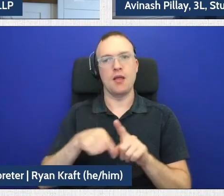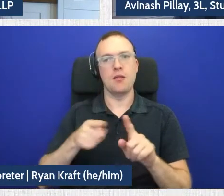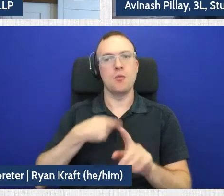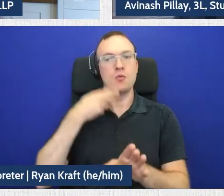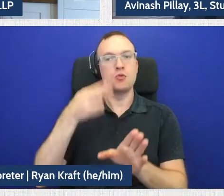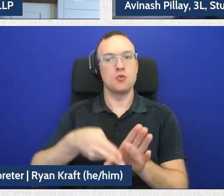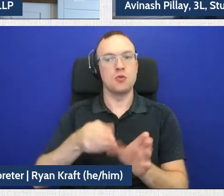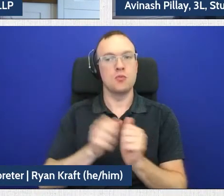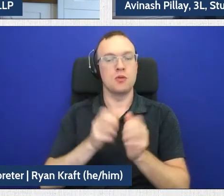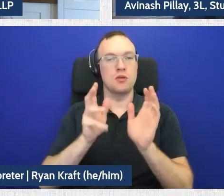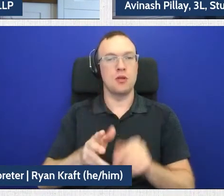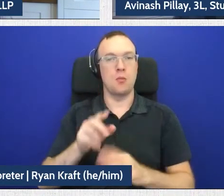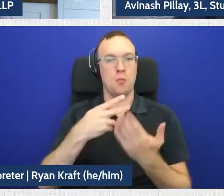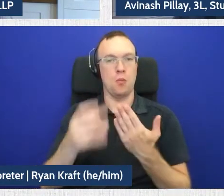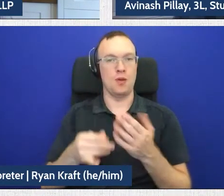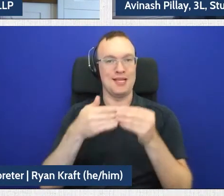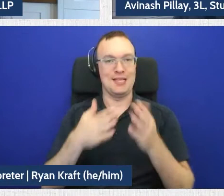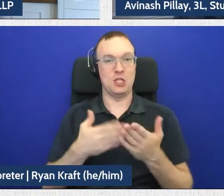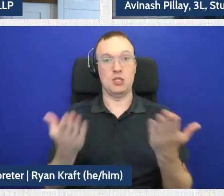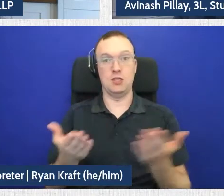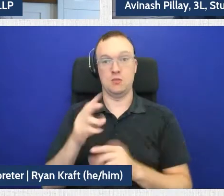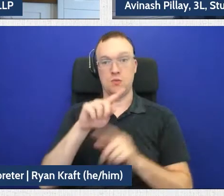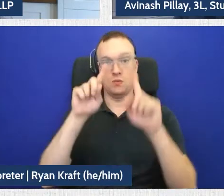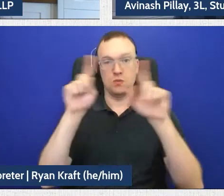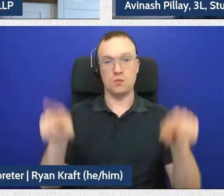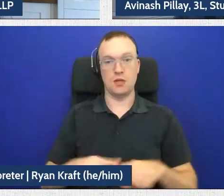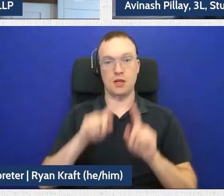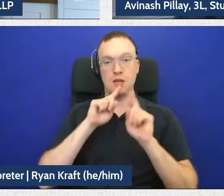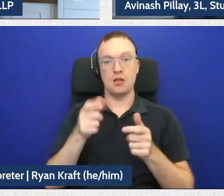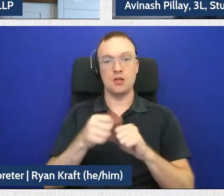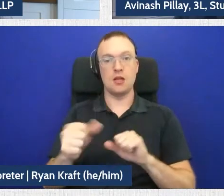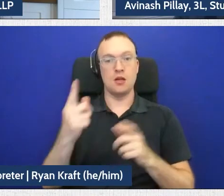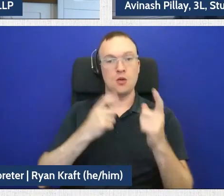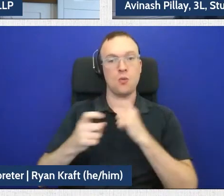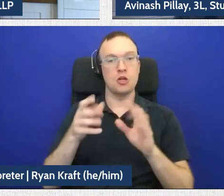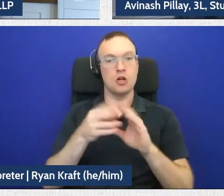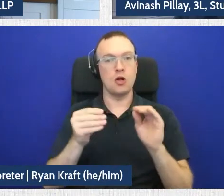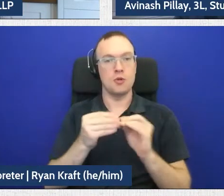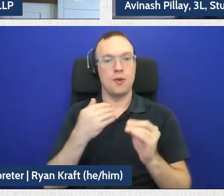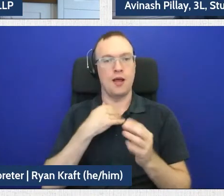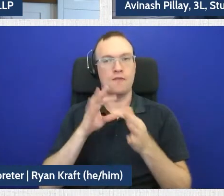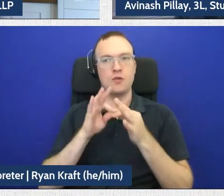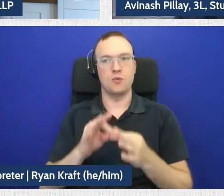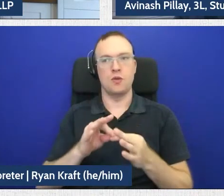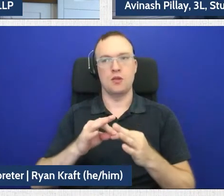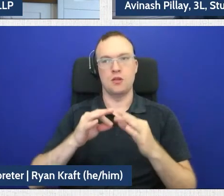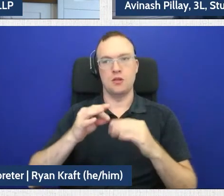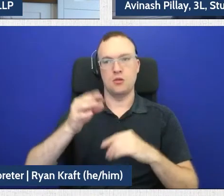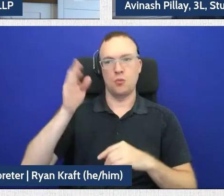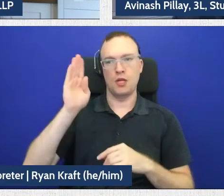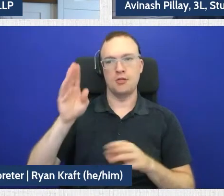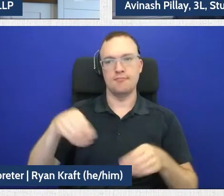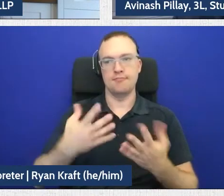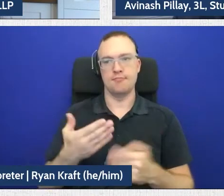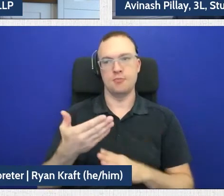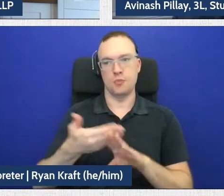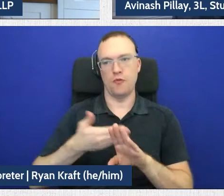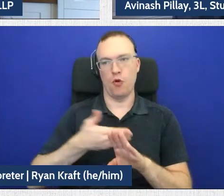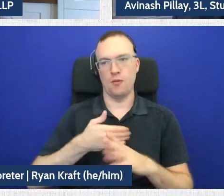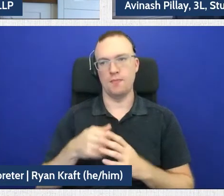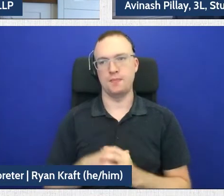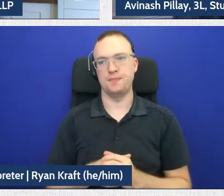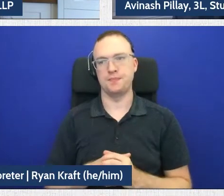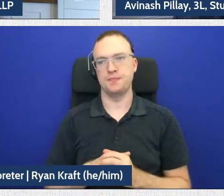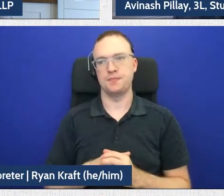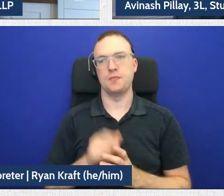leaders on screen to answer any questions or comments that you may have regarding the presentation delivered prior. And finally, just a quick